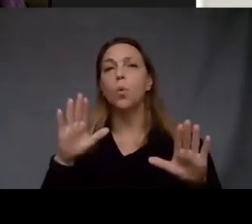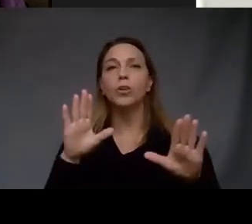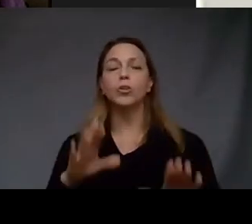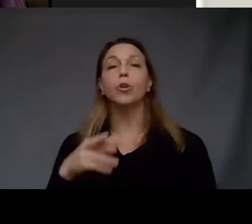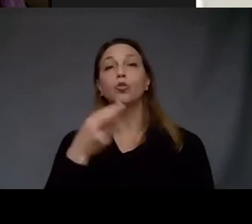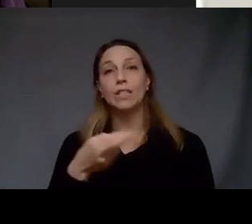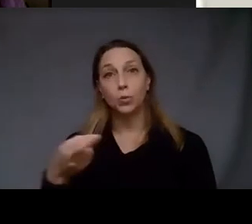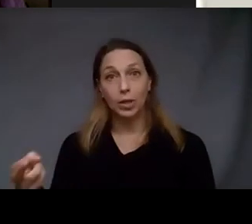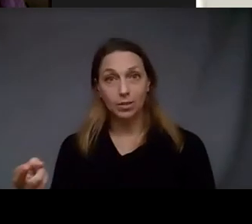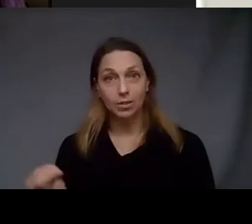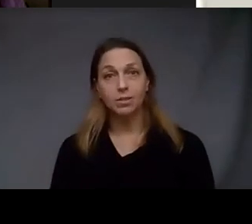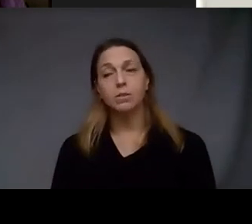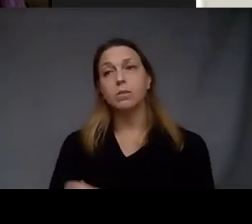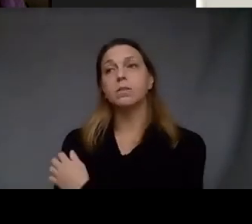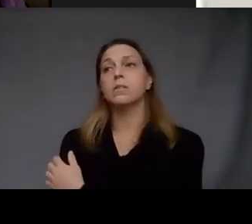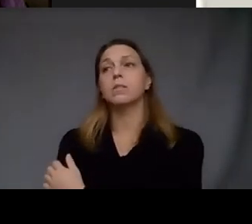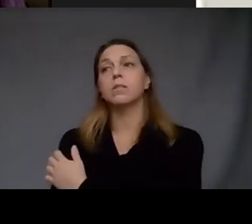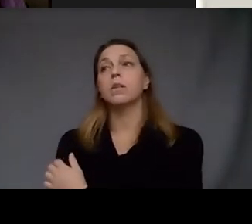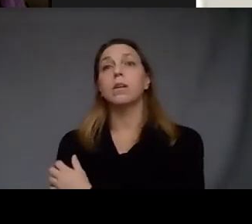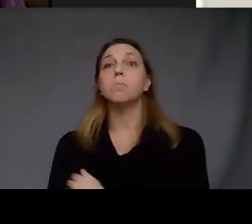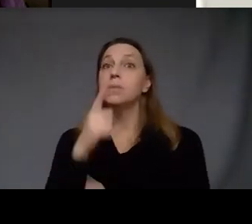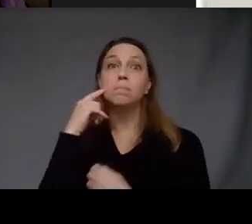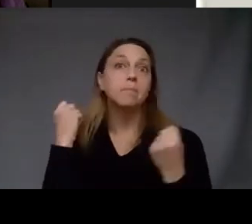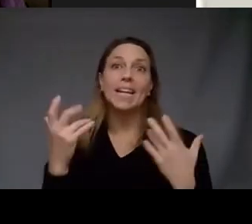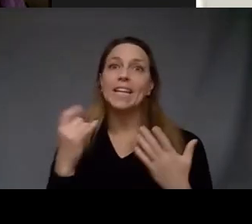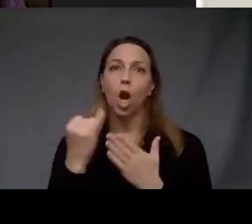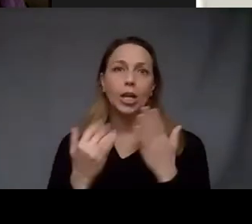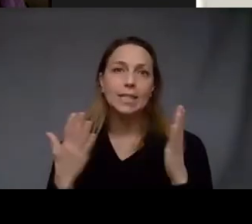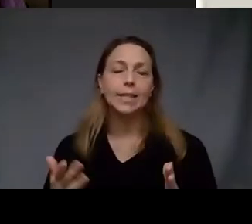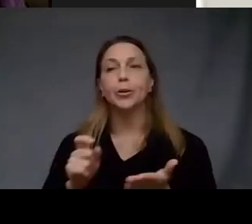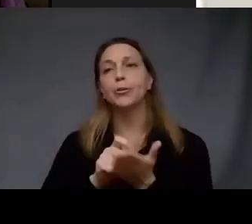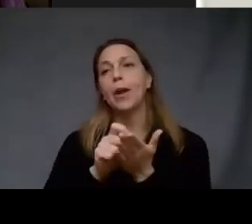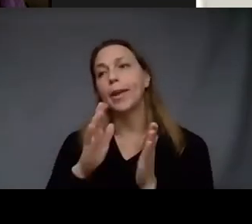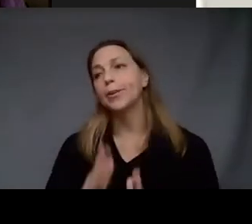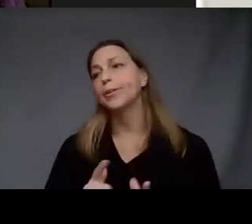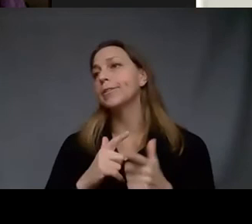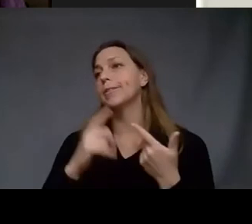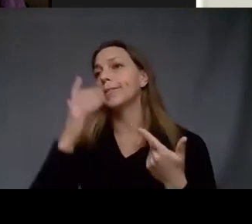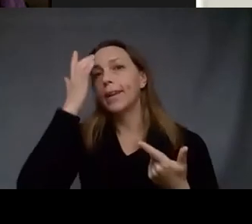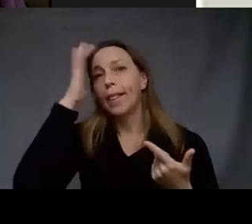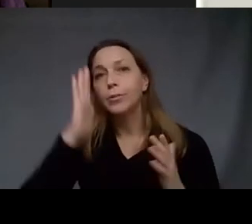because there are a lot of artists here writers intellectuals